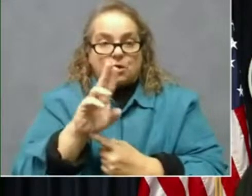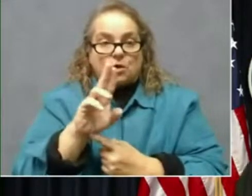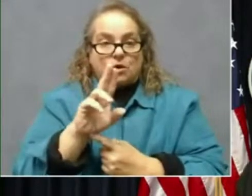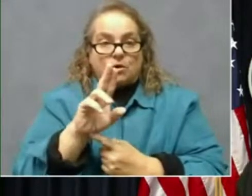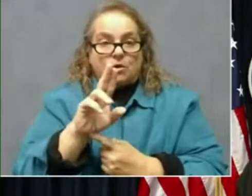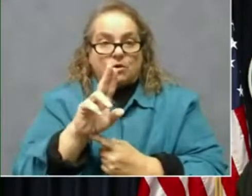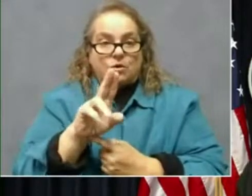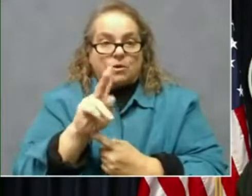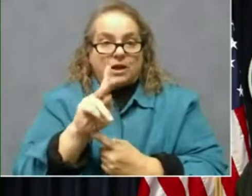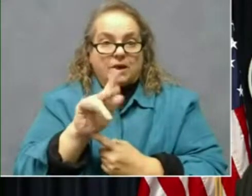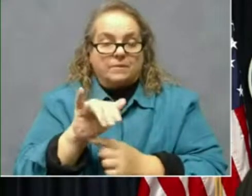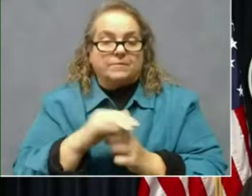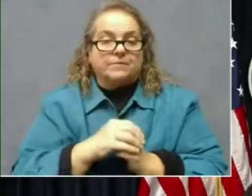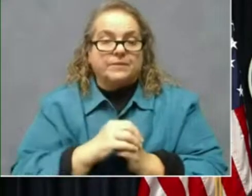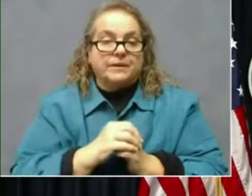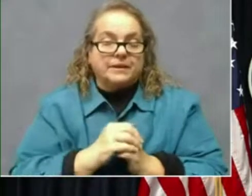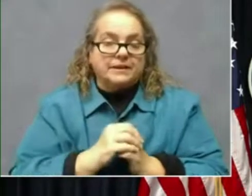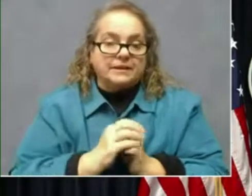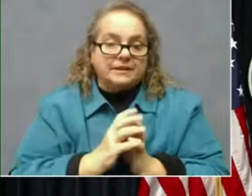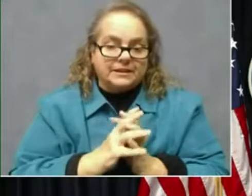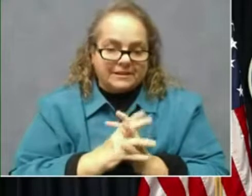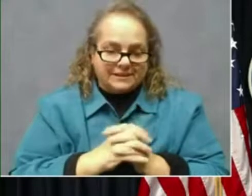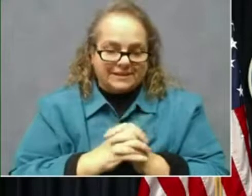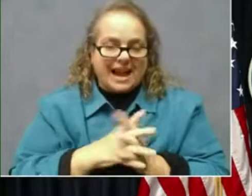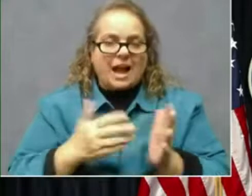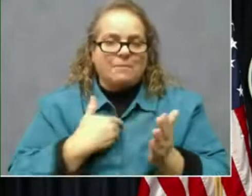Hi, Governor. Thank you and happy new year to everyone.